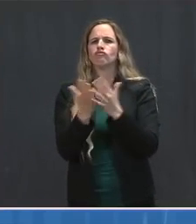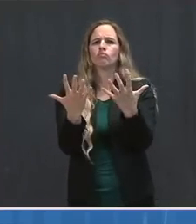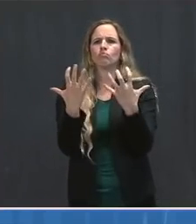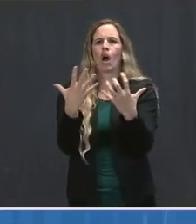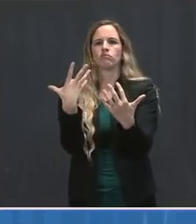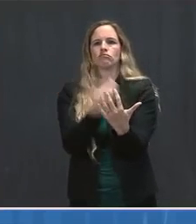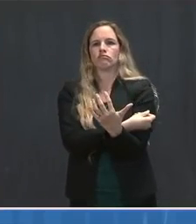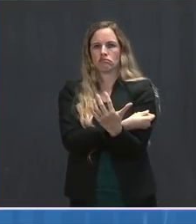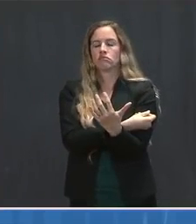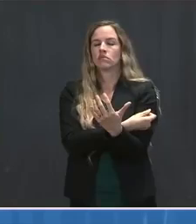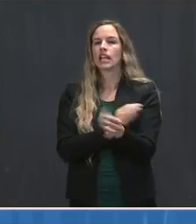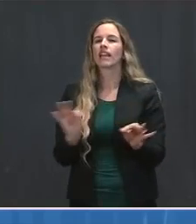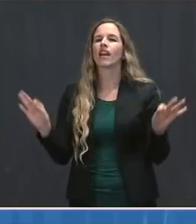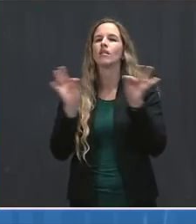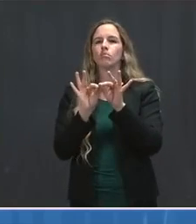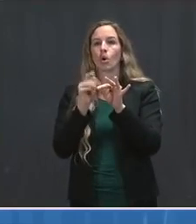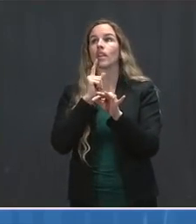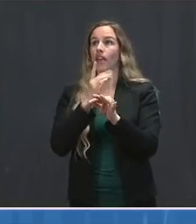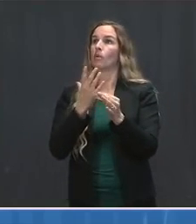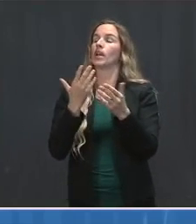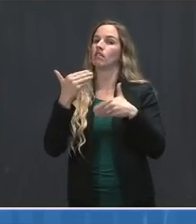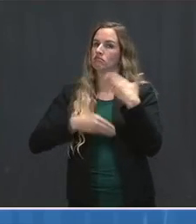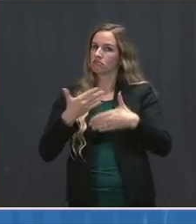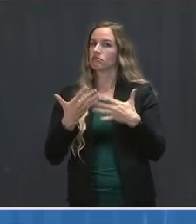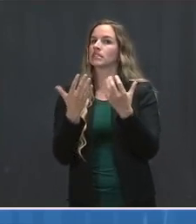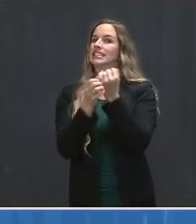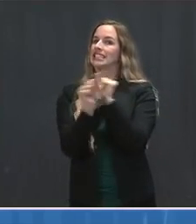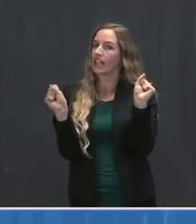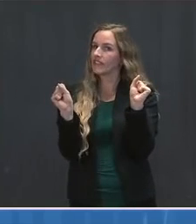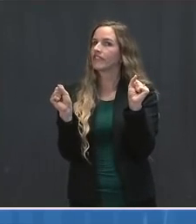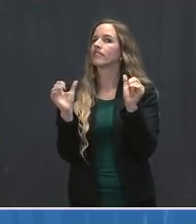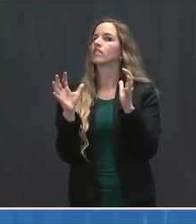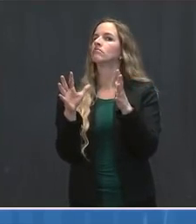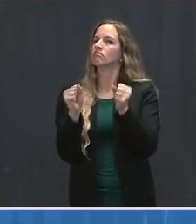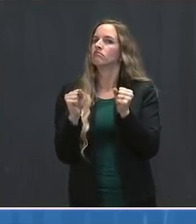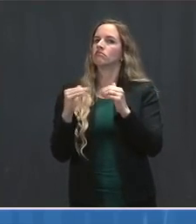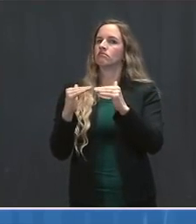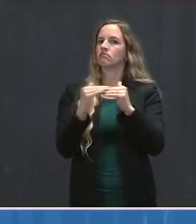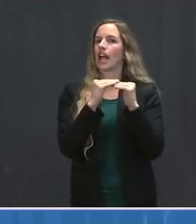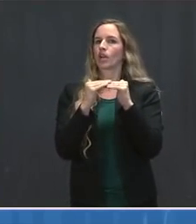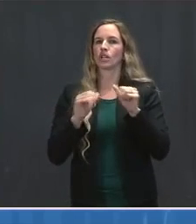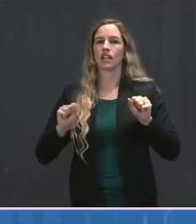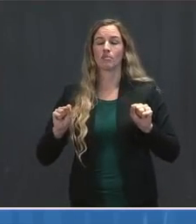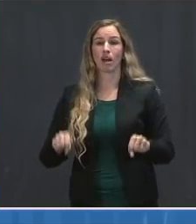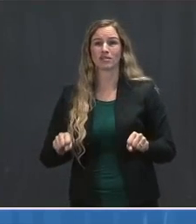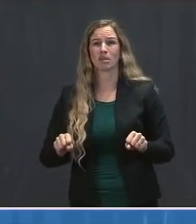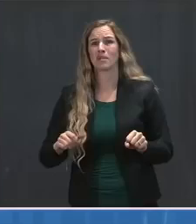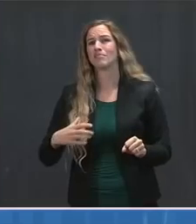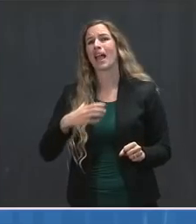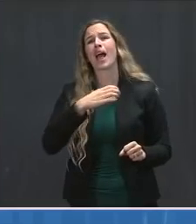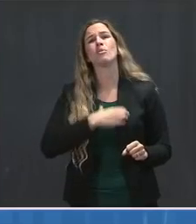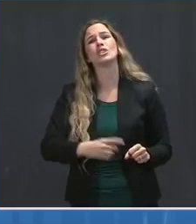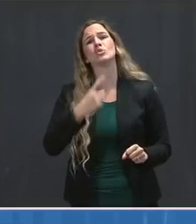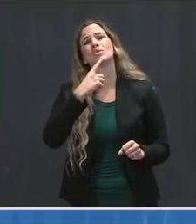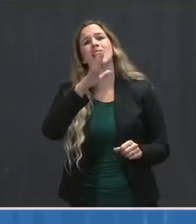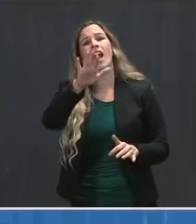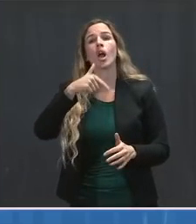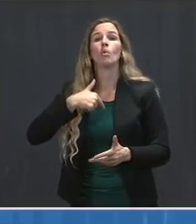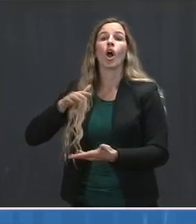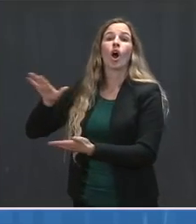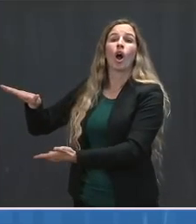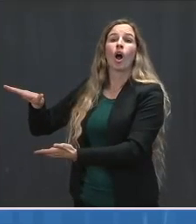as hastily and as safely and as equitably as possible. I would love to tell you that we are sitting on stockpiles of vaccines